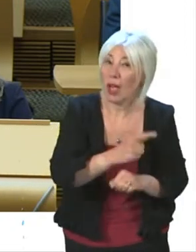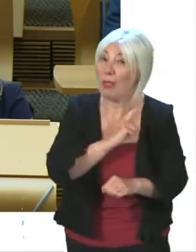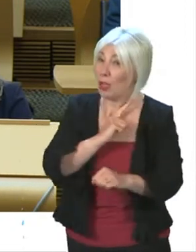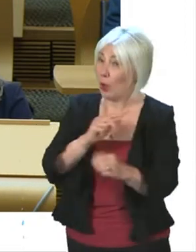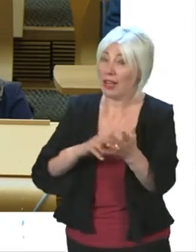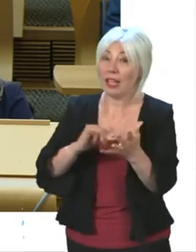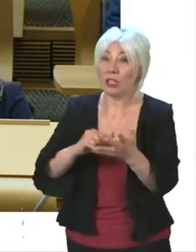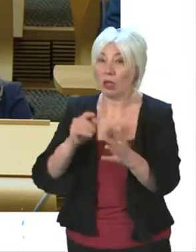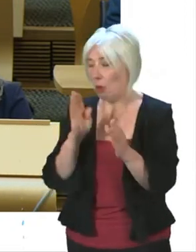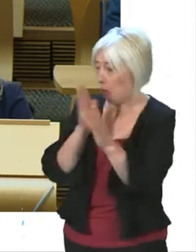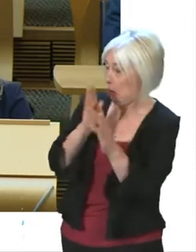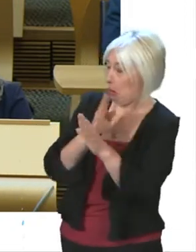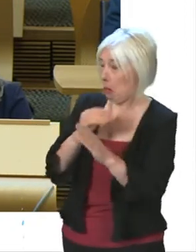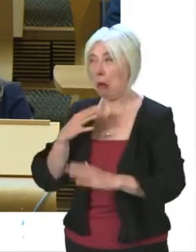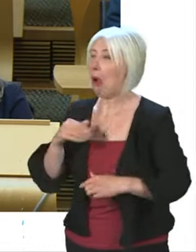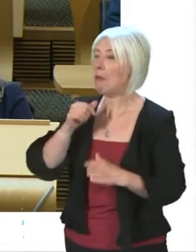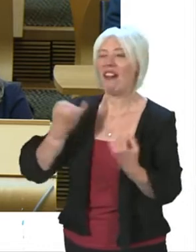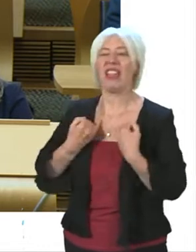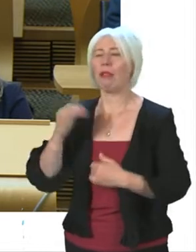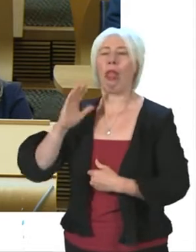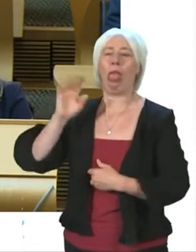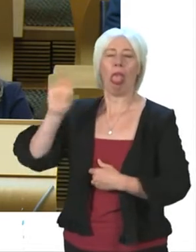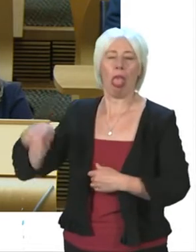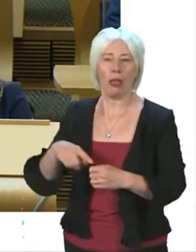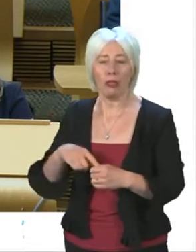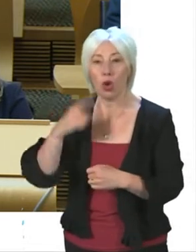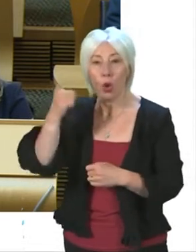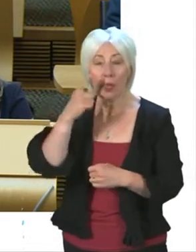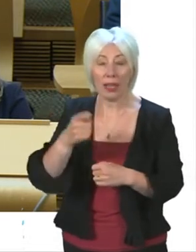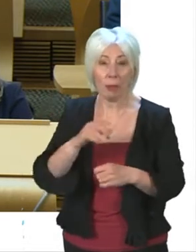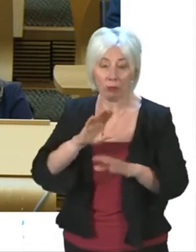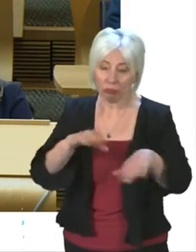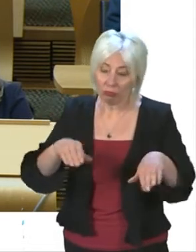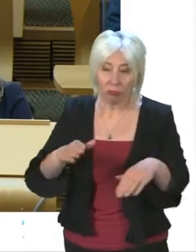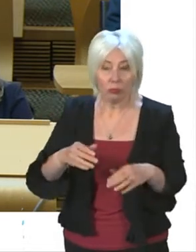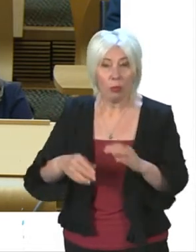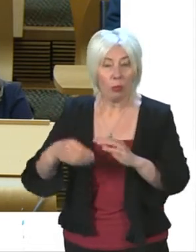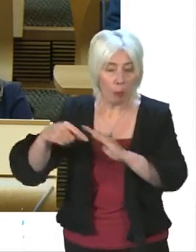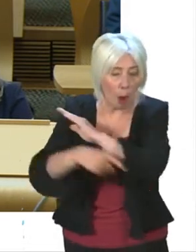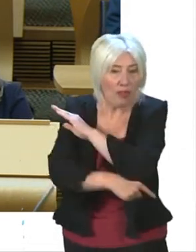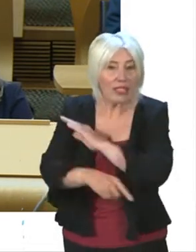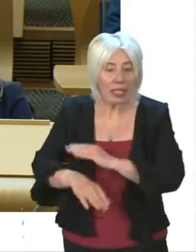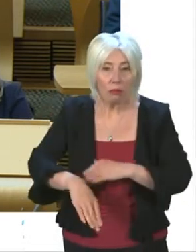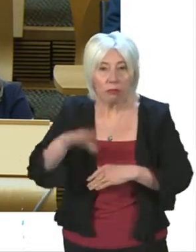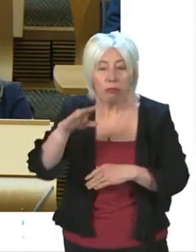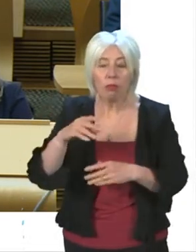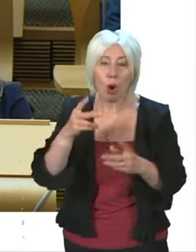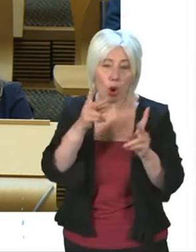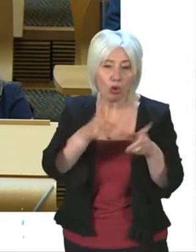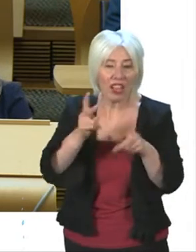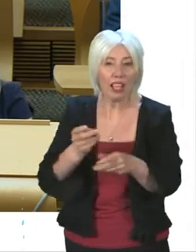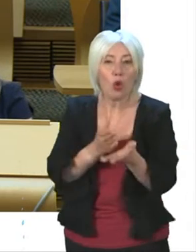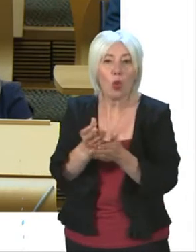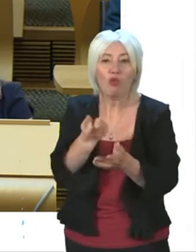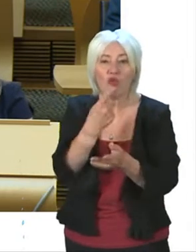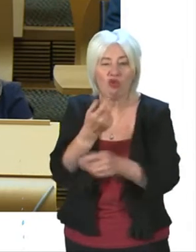and distract from her failures. Not focusing on the rising child and pensioner poverty on her watch. Not focusing on the drugs deaths that have